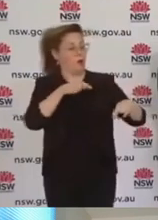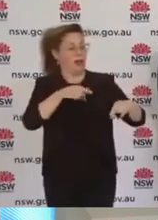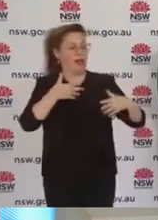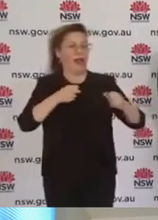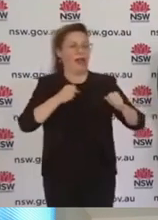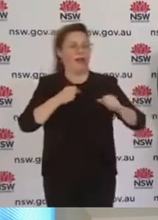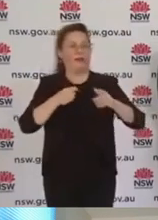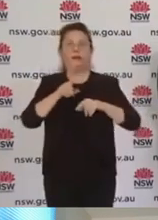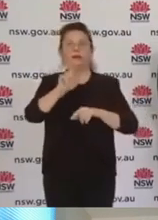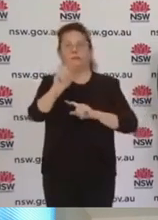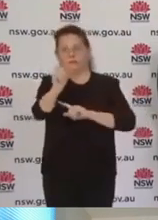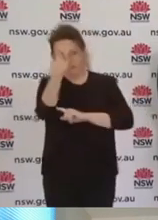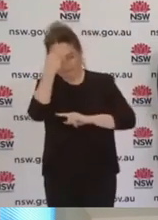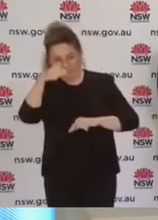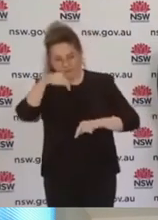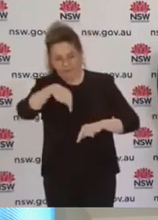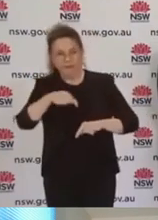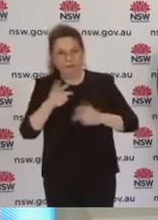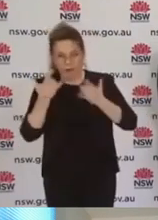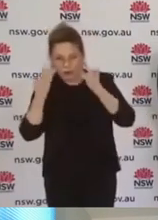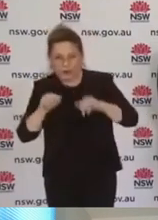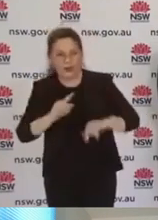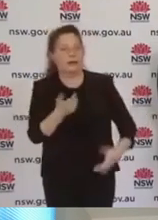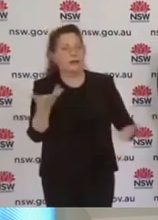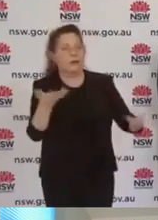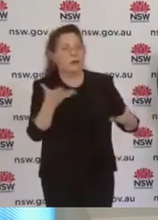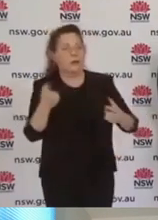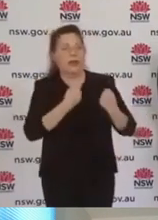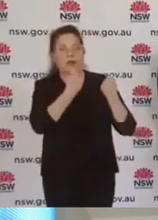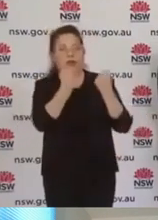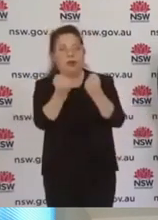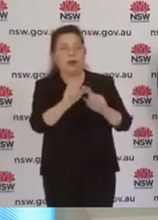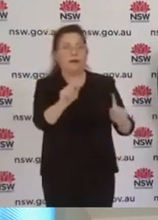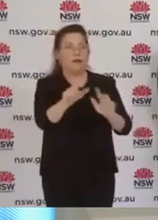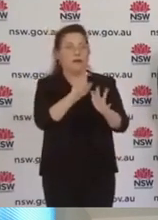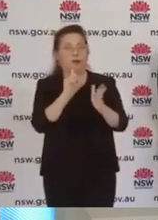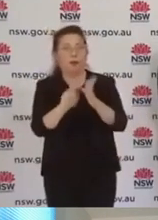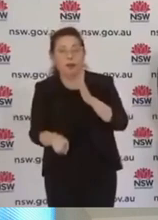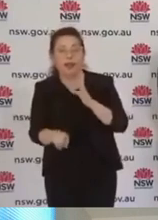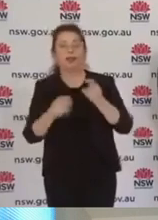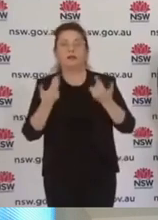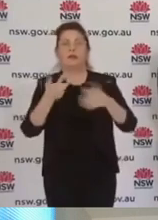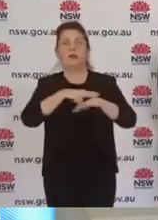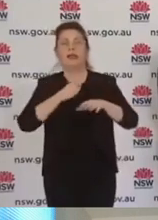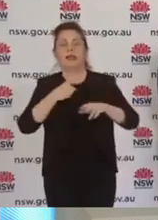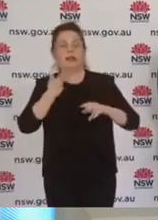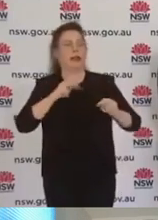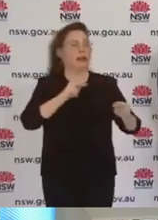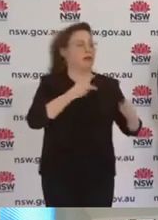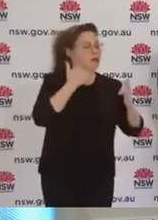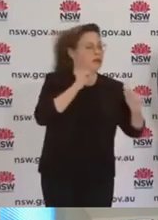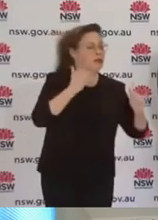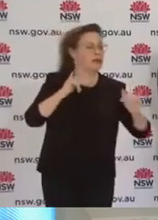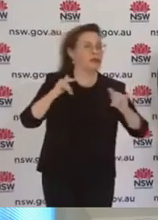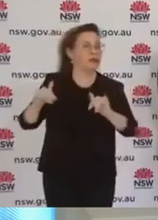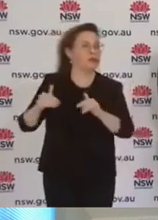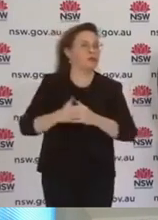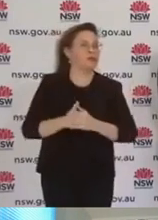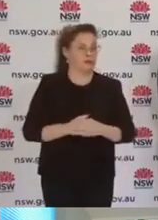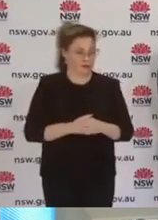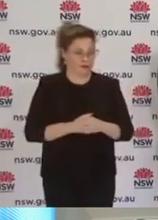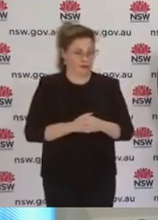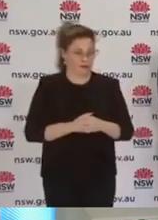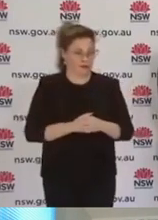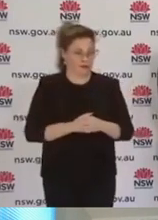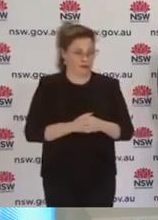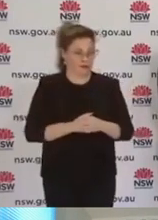police have every ability with that increased presence to clamp down on people doing the wrong thing. From Monday, doing the